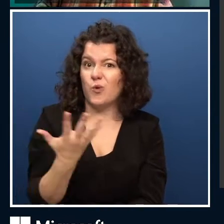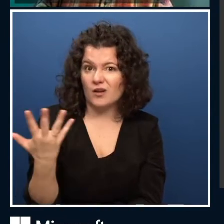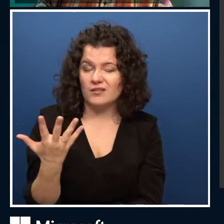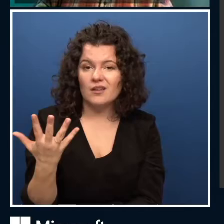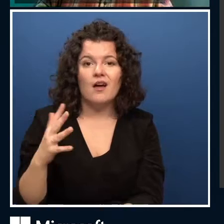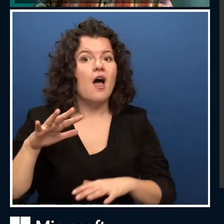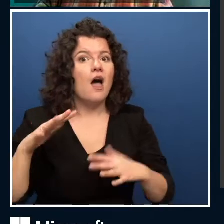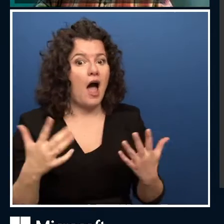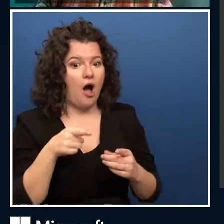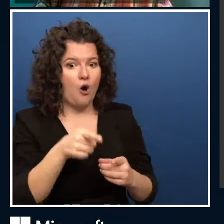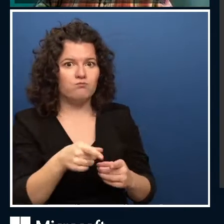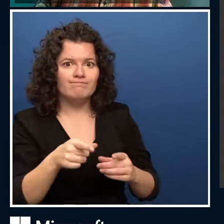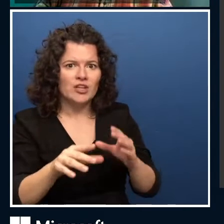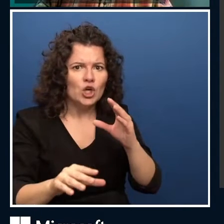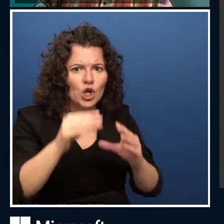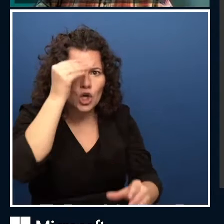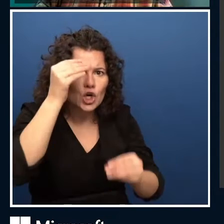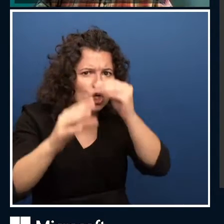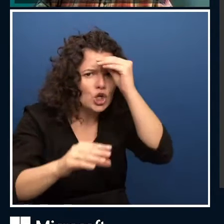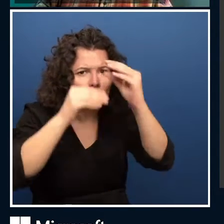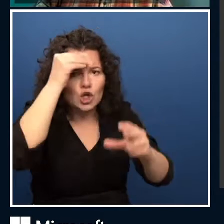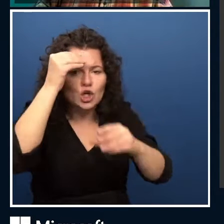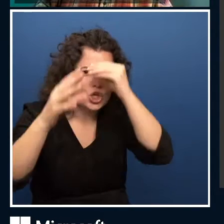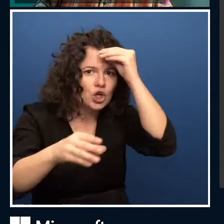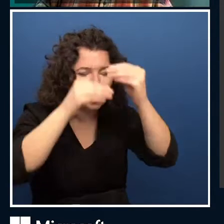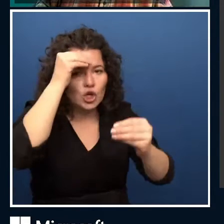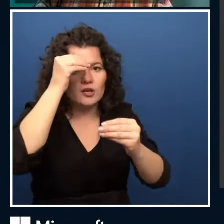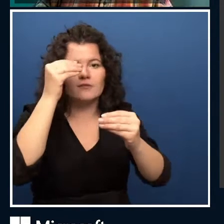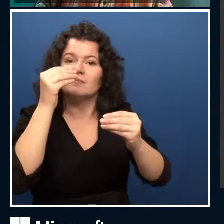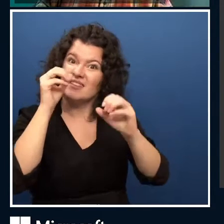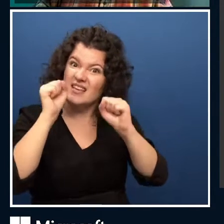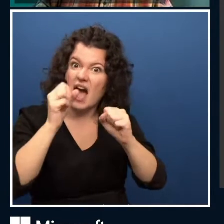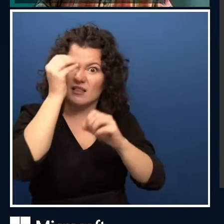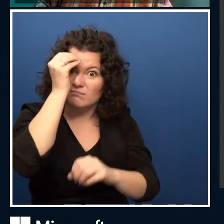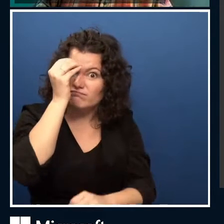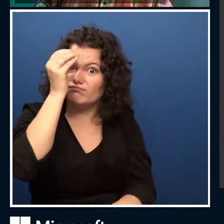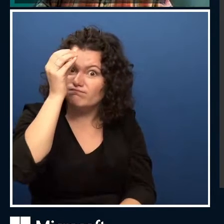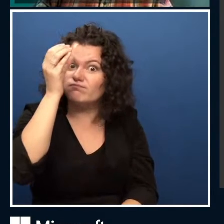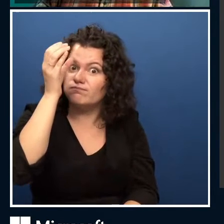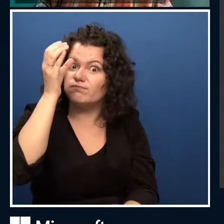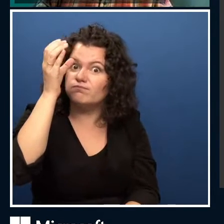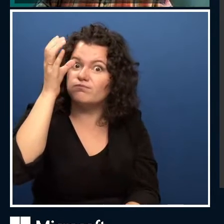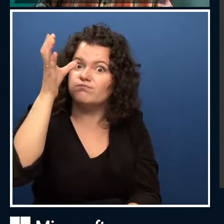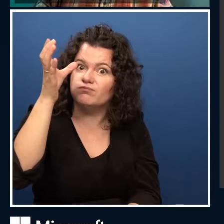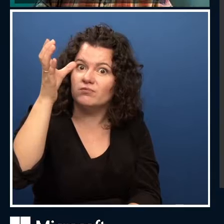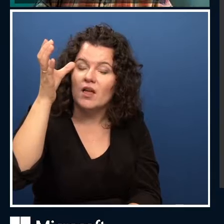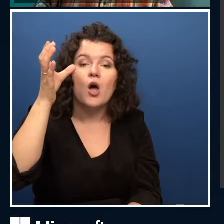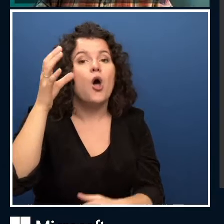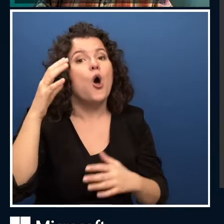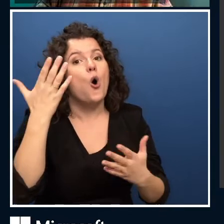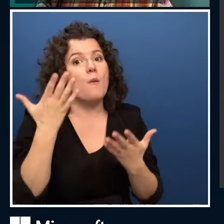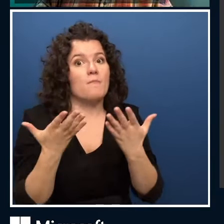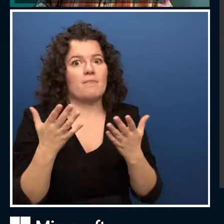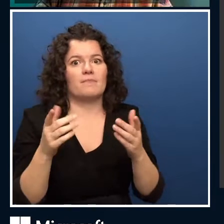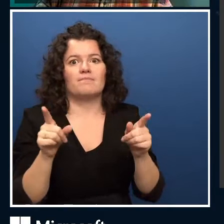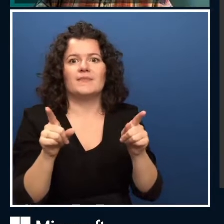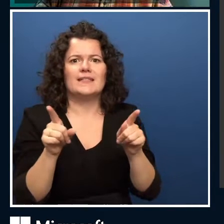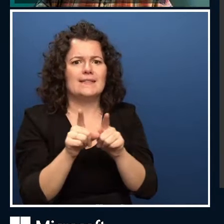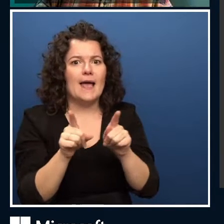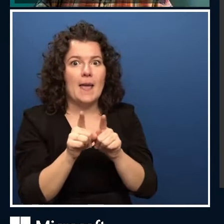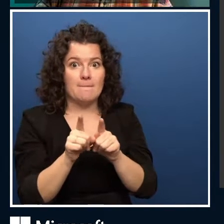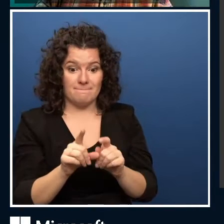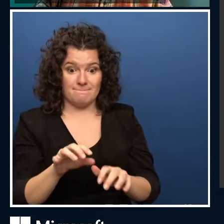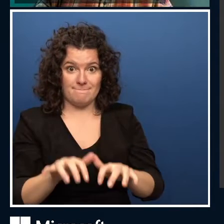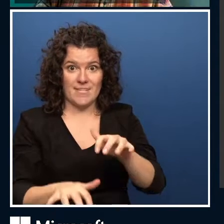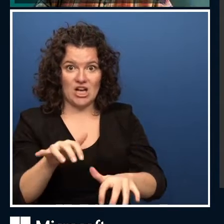or any other feature of intelligence can, in principle, be so precisely described that a machine can simulate